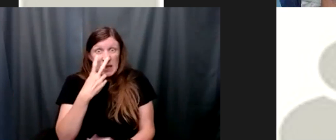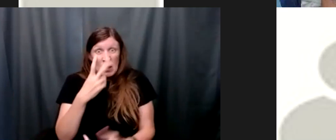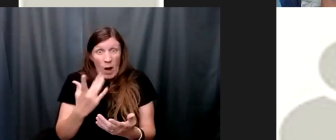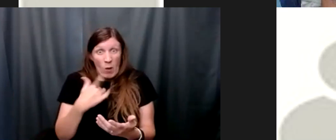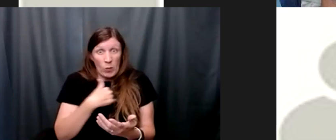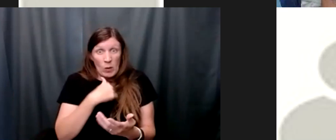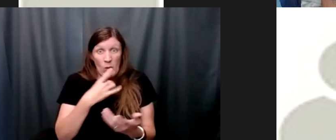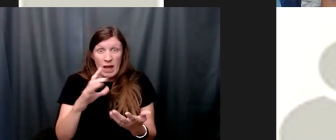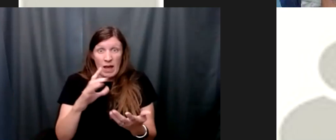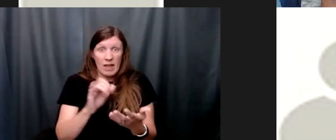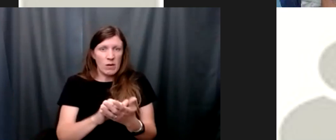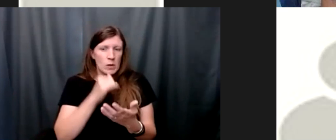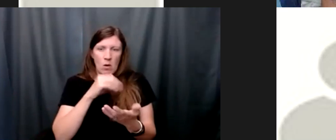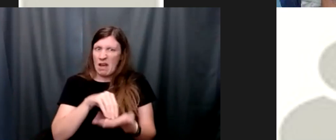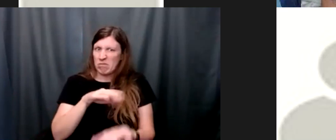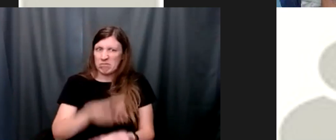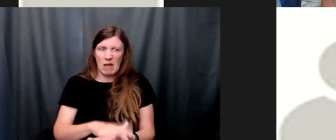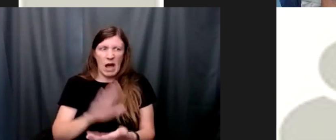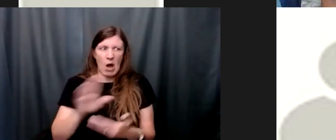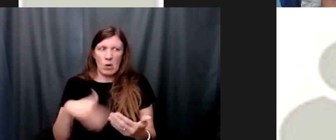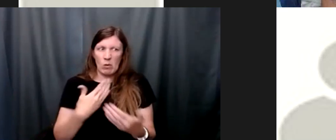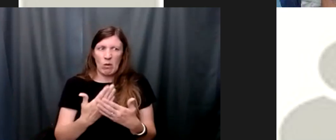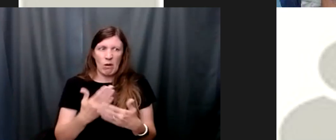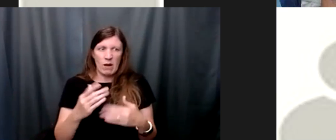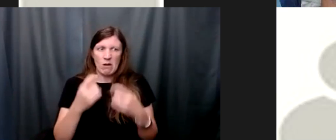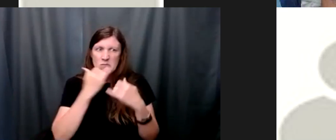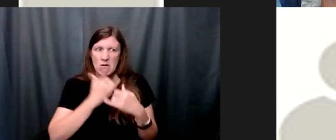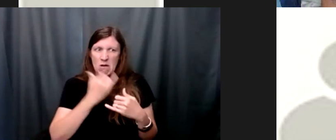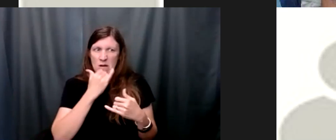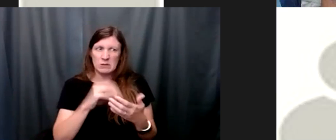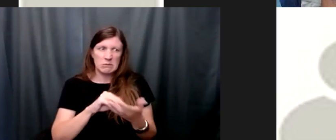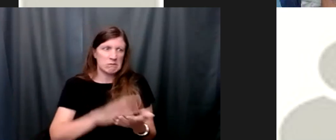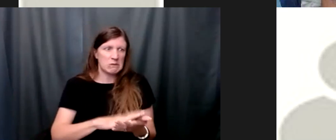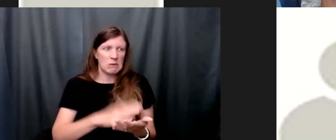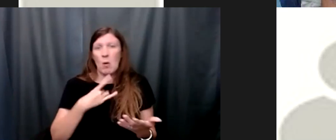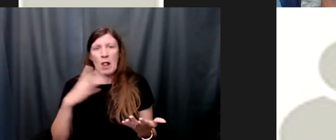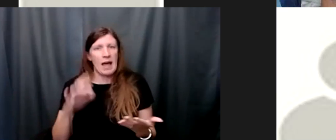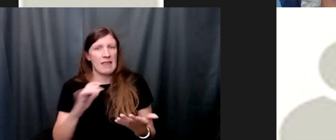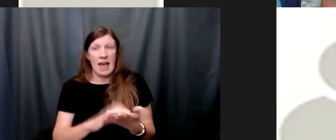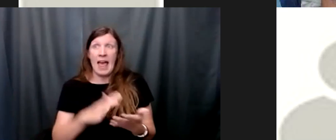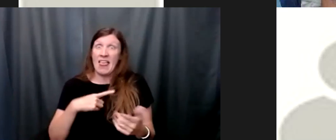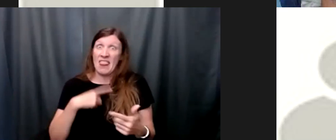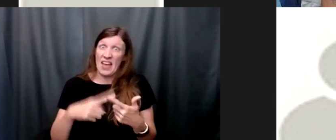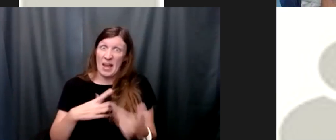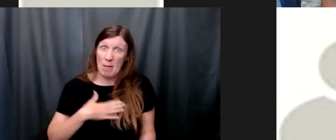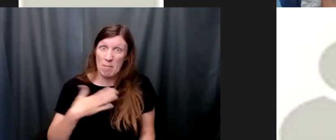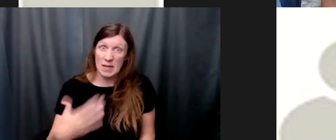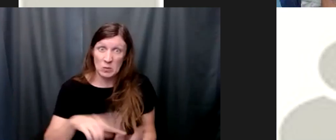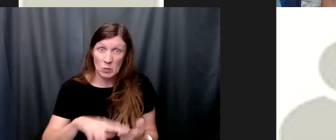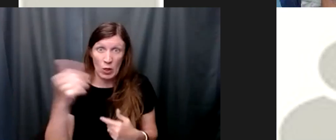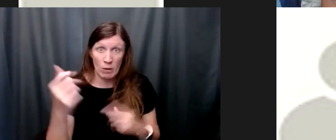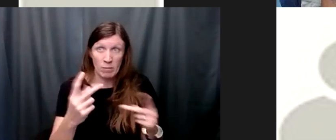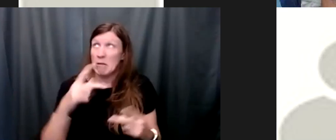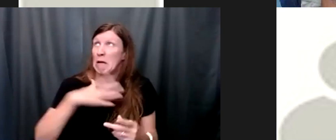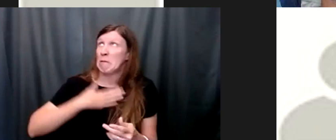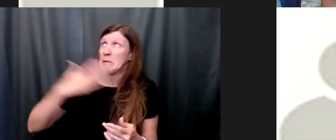we don't like being fearless and we don't like admitting any wrong to anyone but this step is critical to